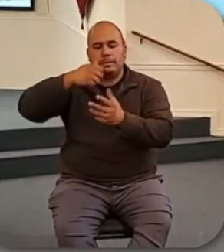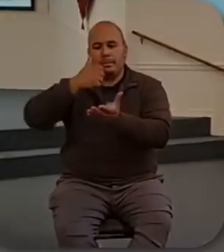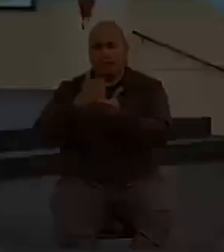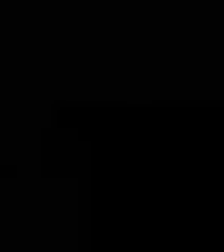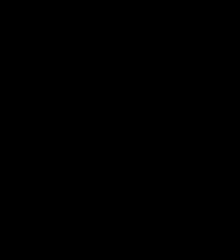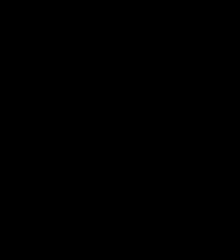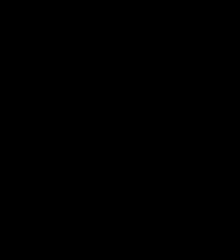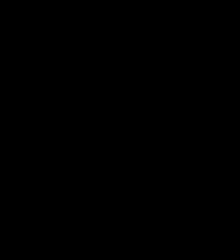Amen. Amen. Amen. Amen. Amen.